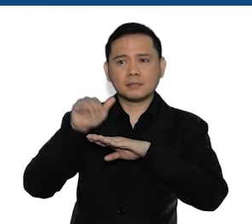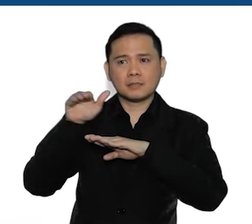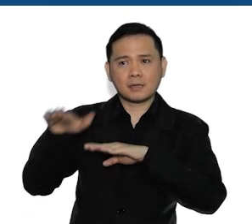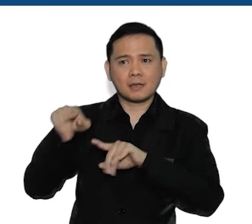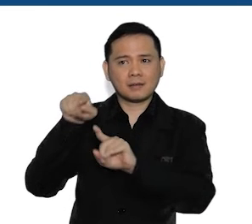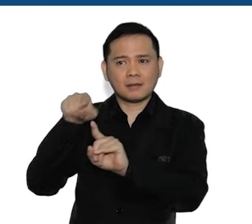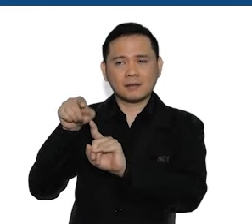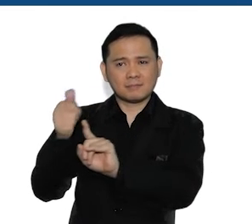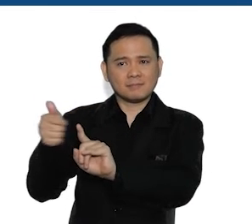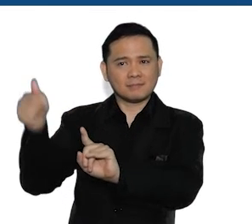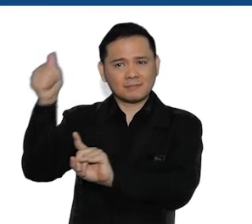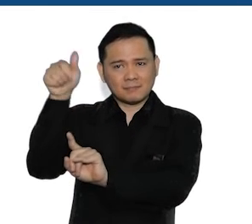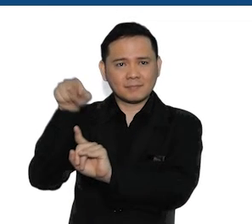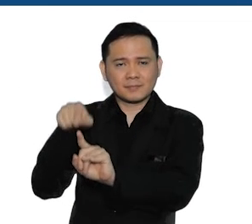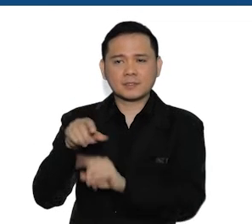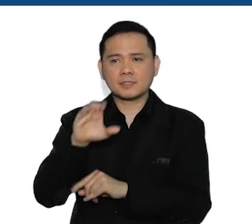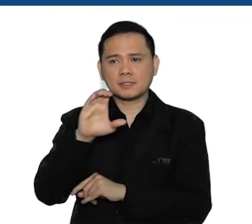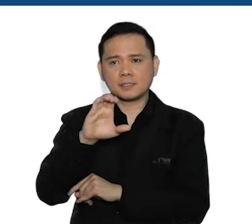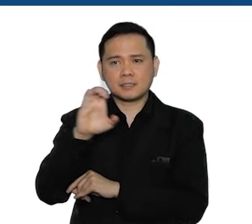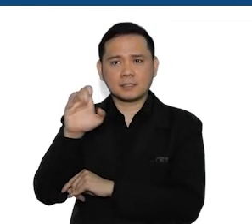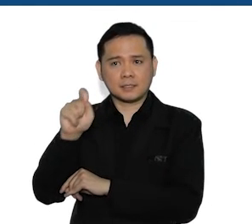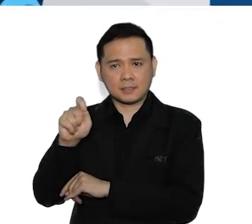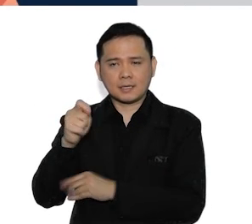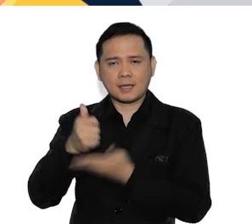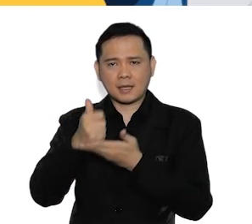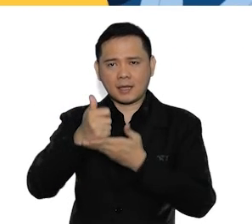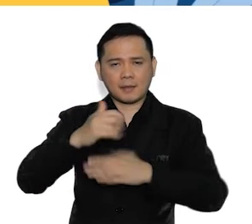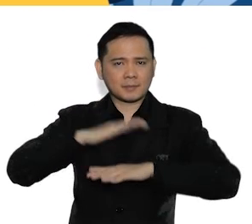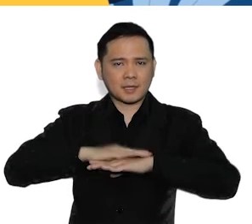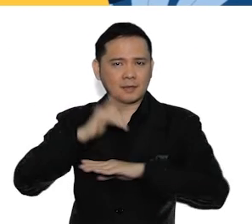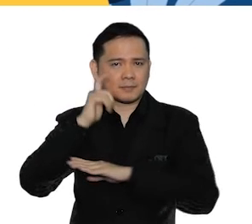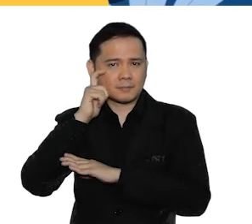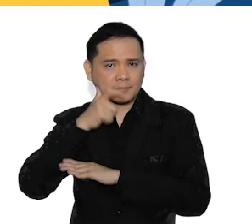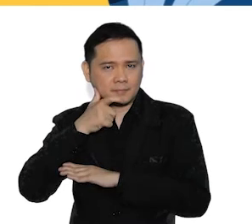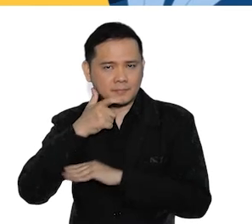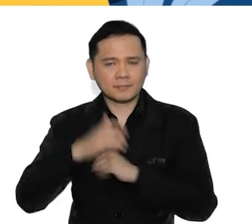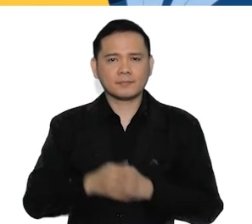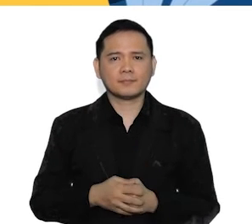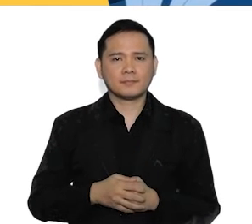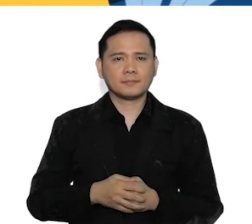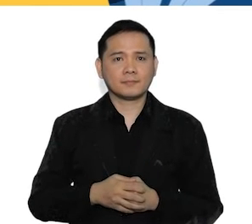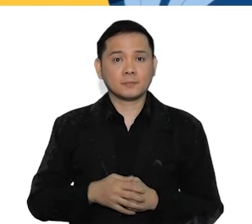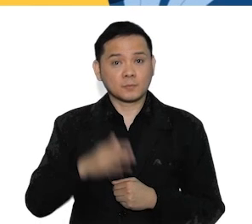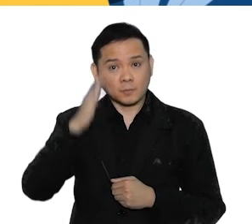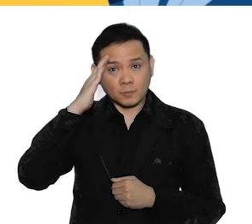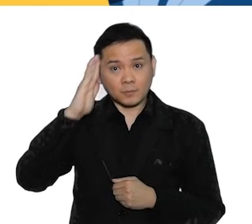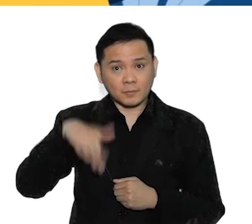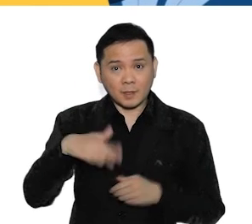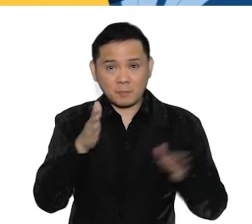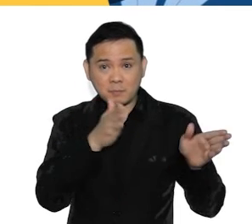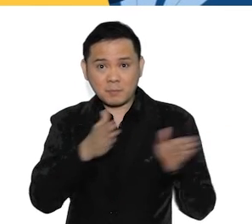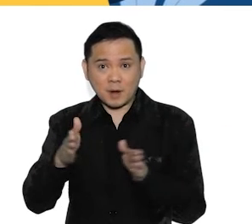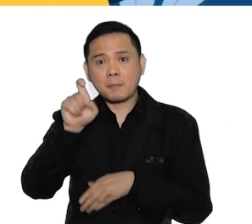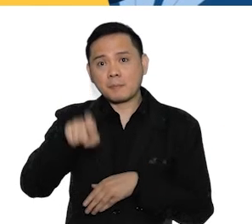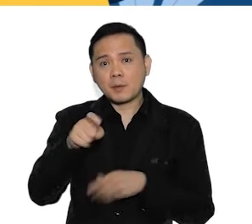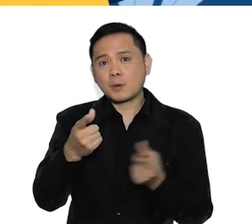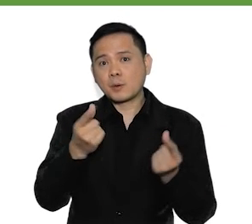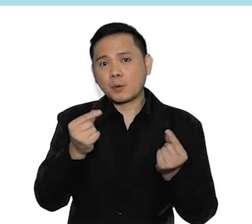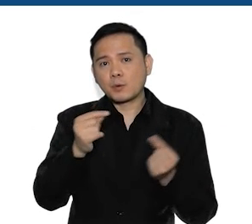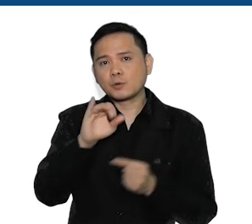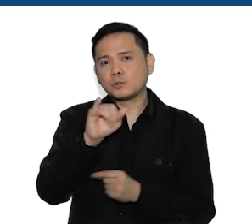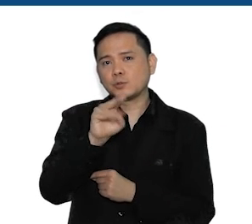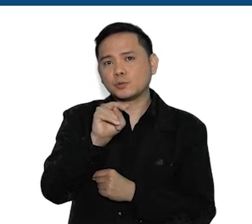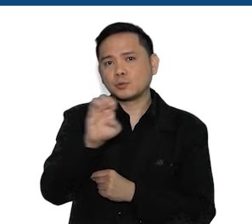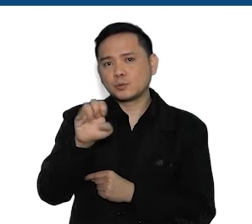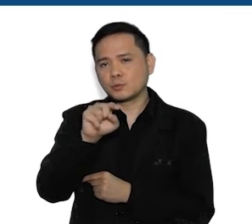to the Climate Change Commission through the CCE-T Help Desk. It is good to note that all this budget preparation